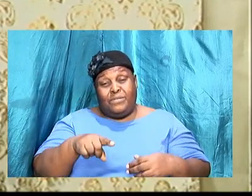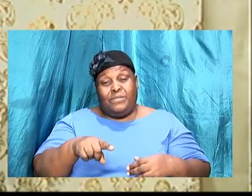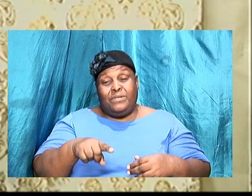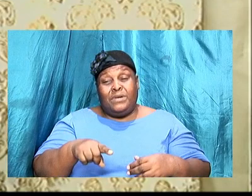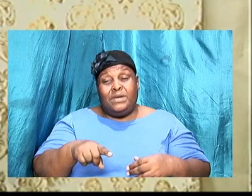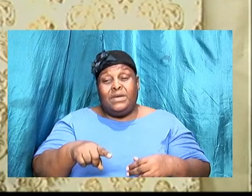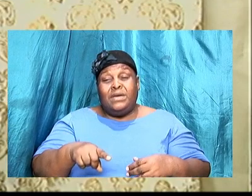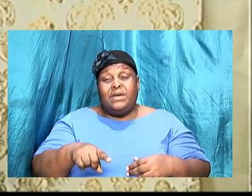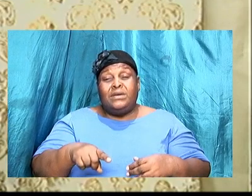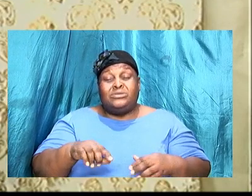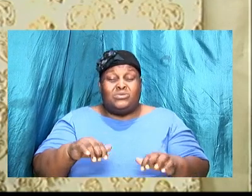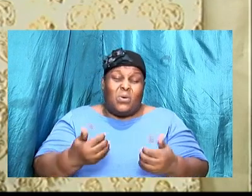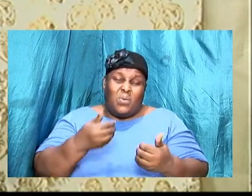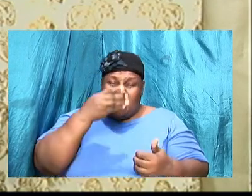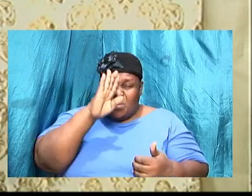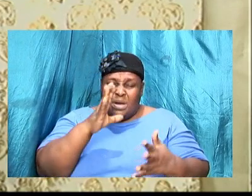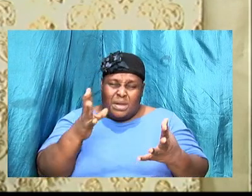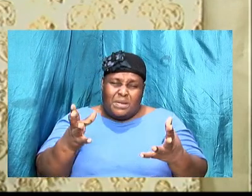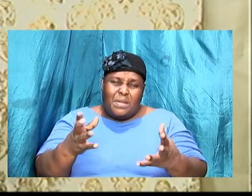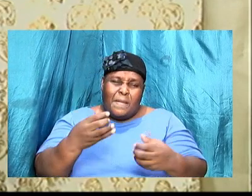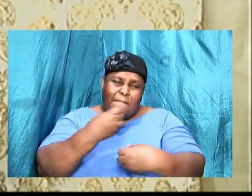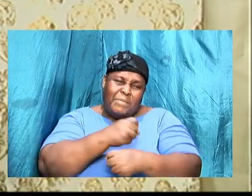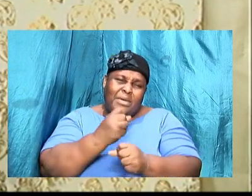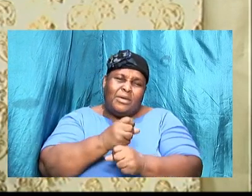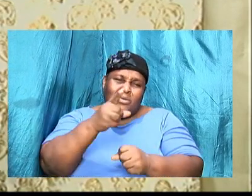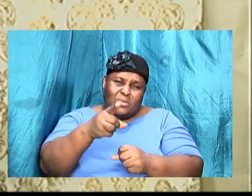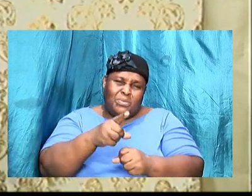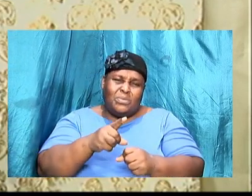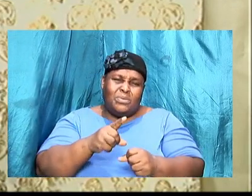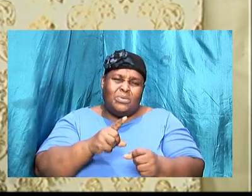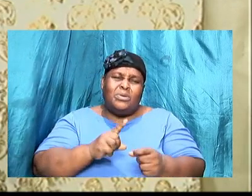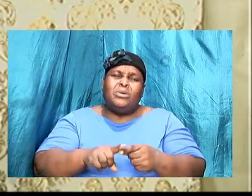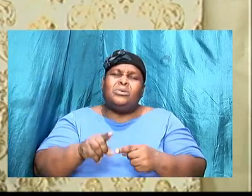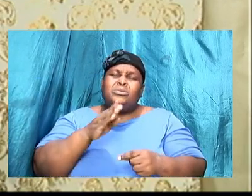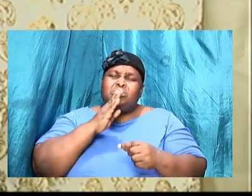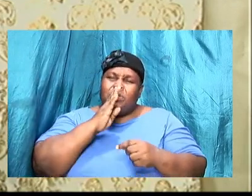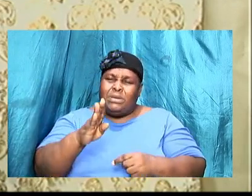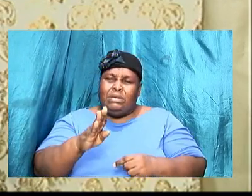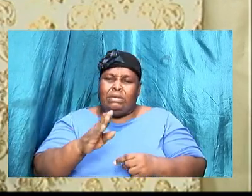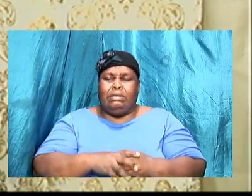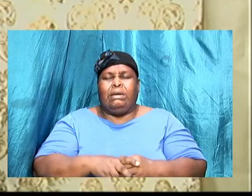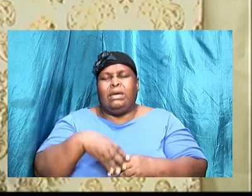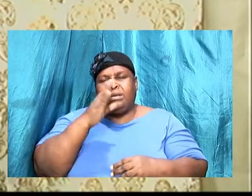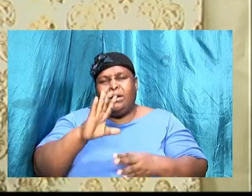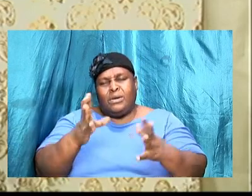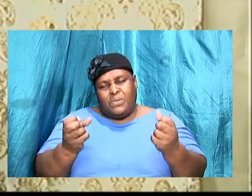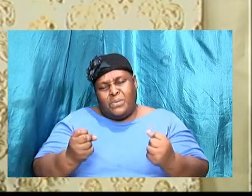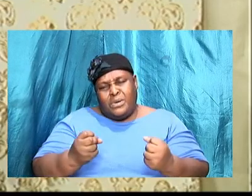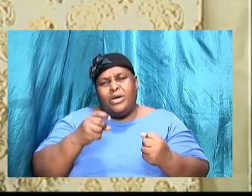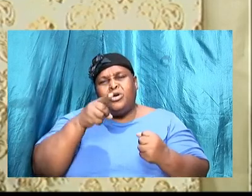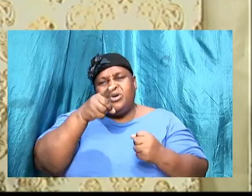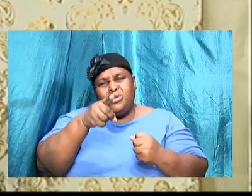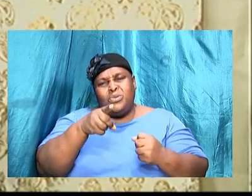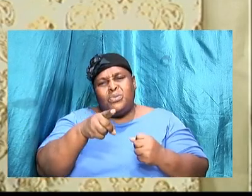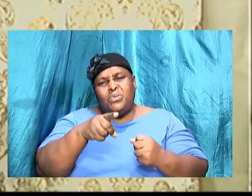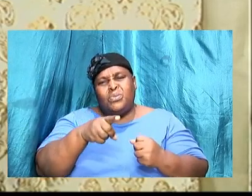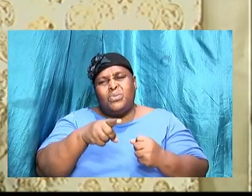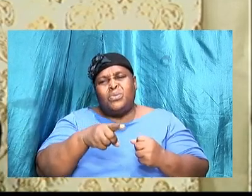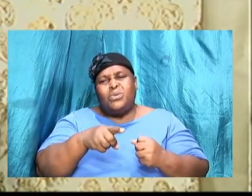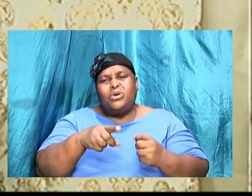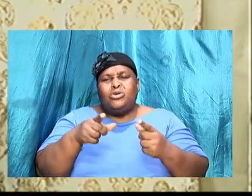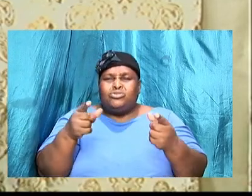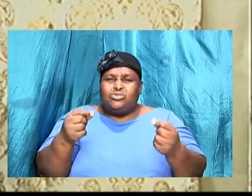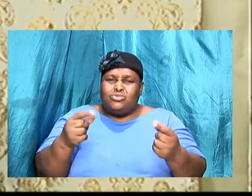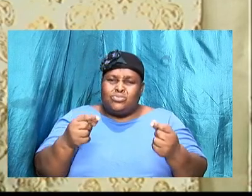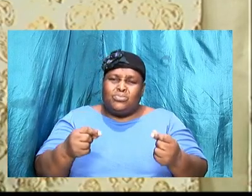and God wants us as best as possible to follow this plan. I have come to find out that if you